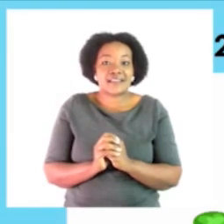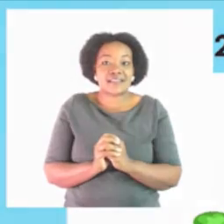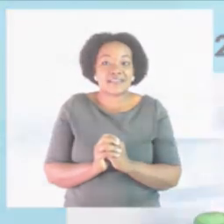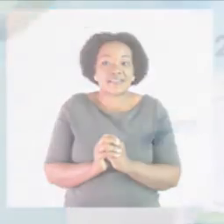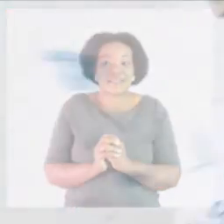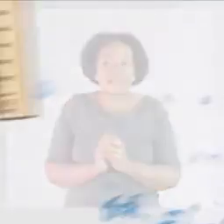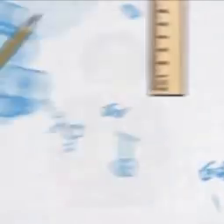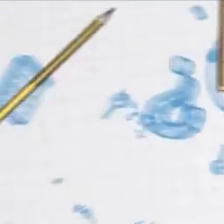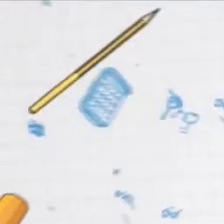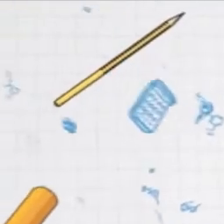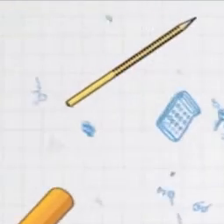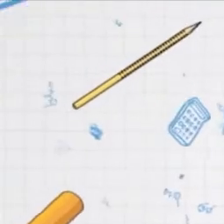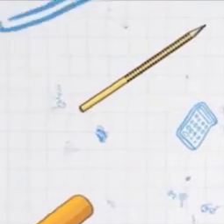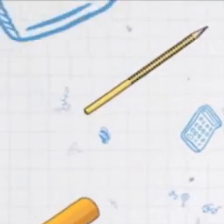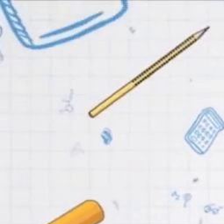words